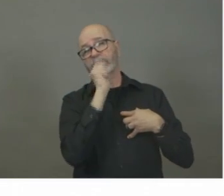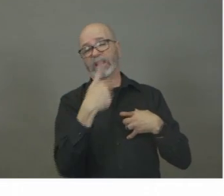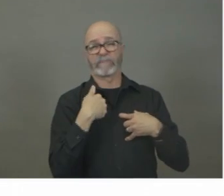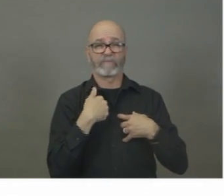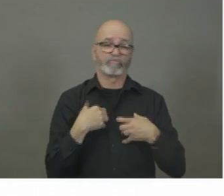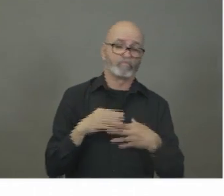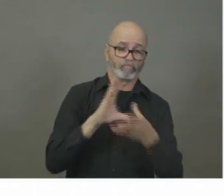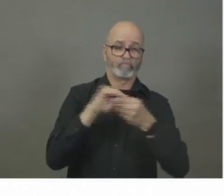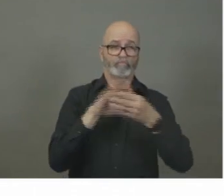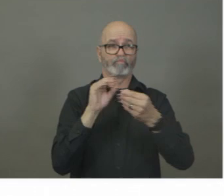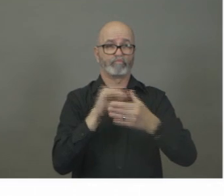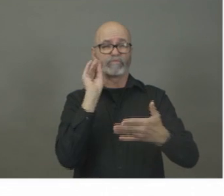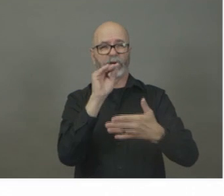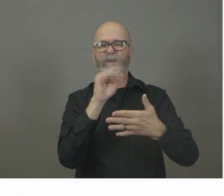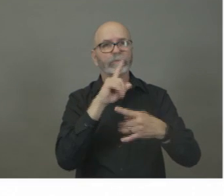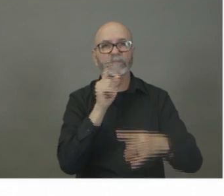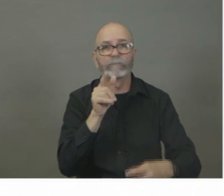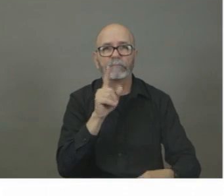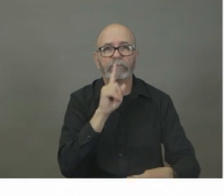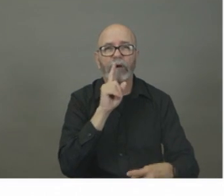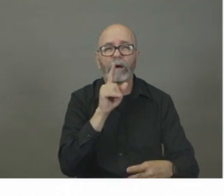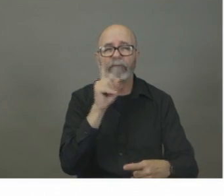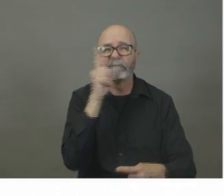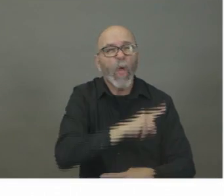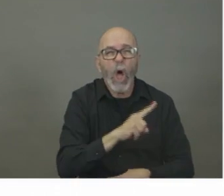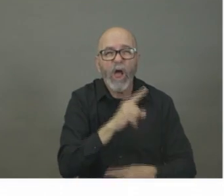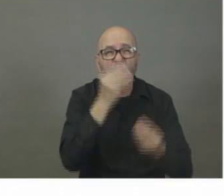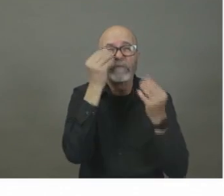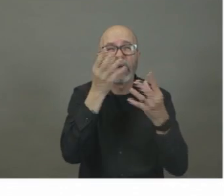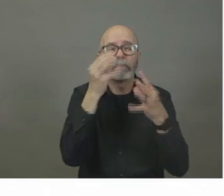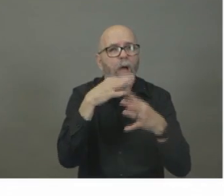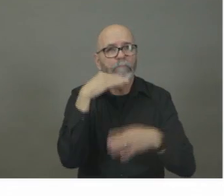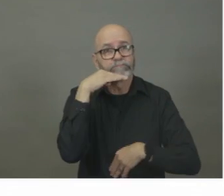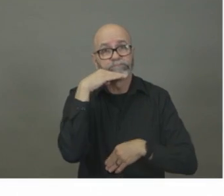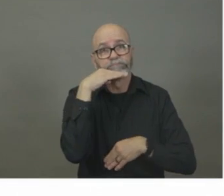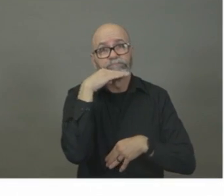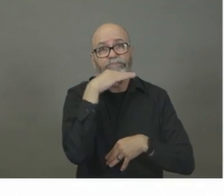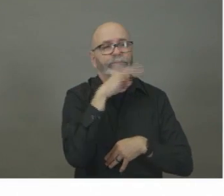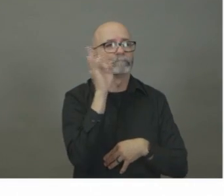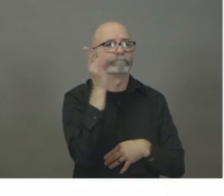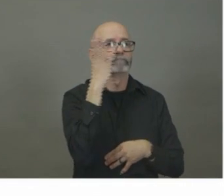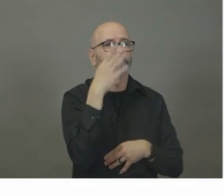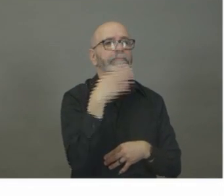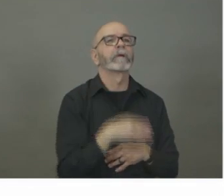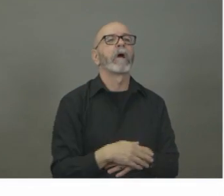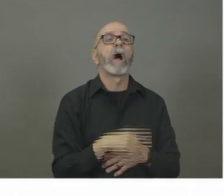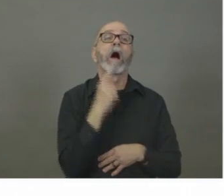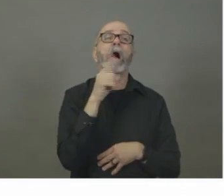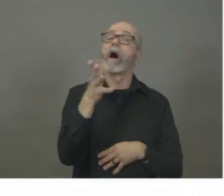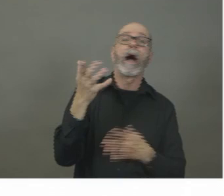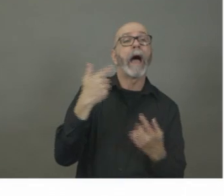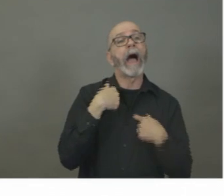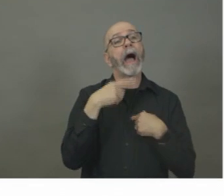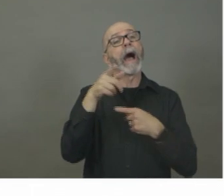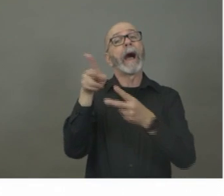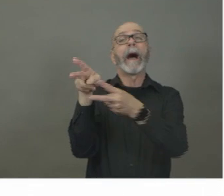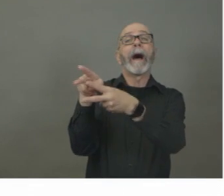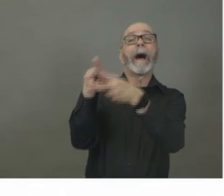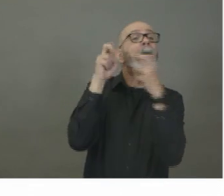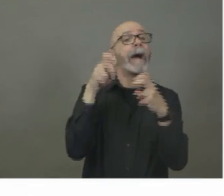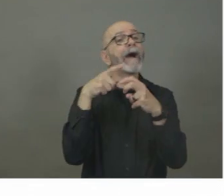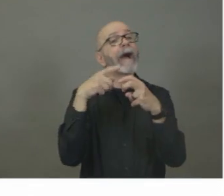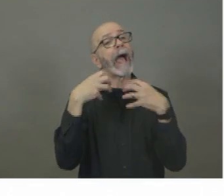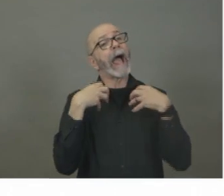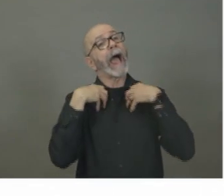false information, including representing a quote from me as the health minister. So I encourage Nova Scotians, if you see information